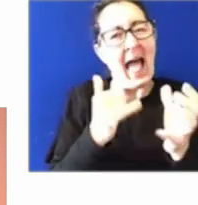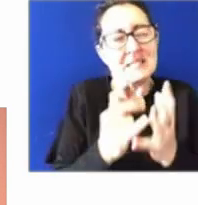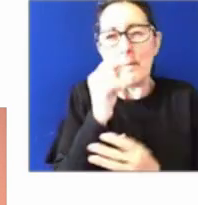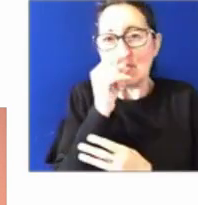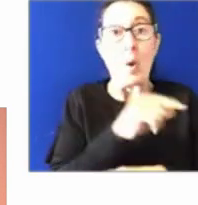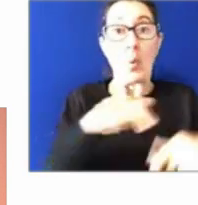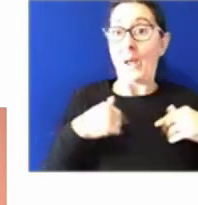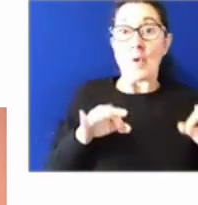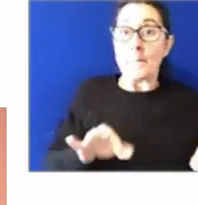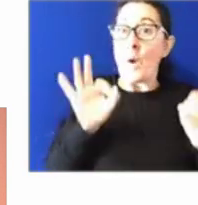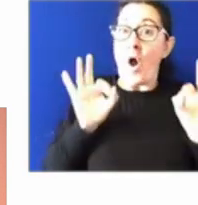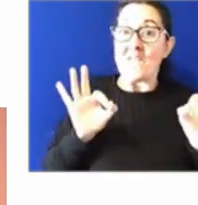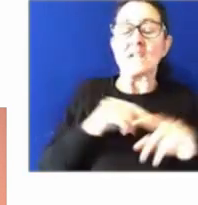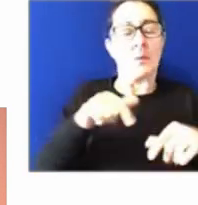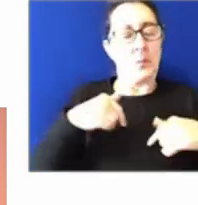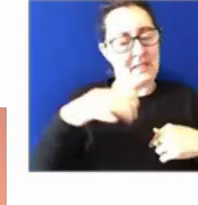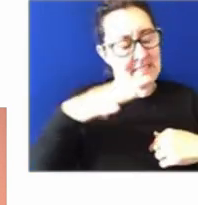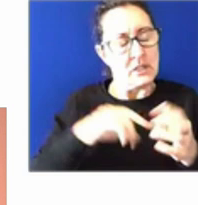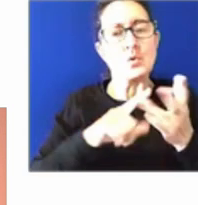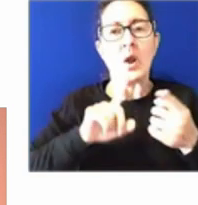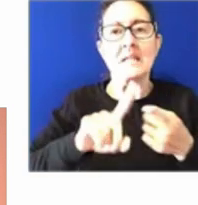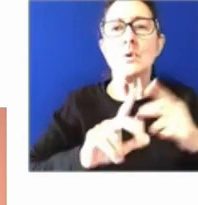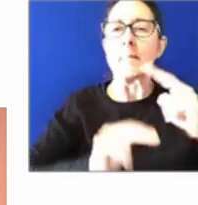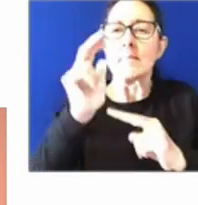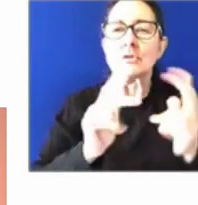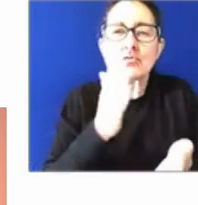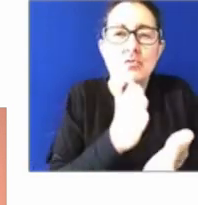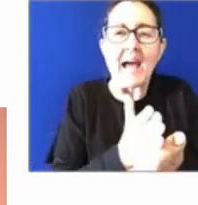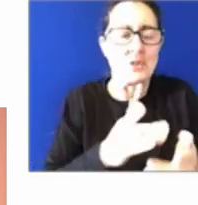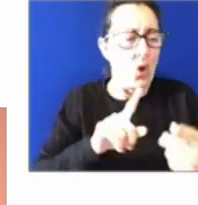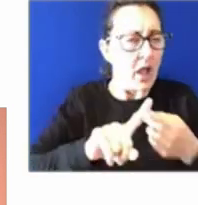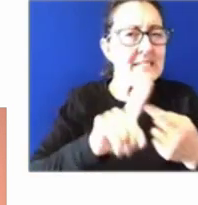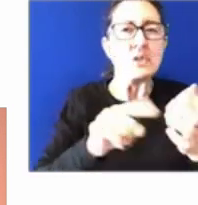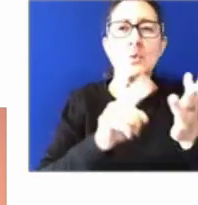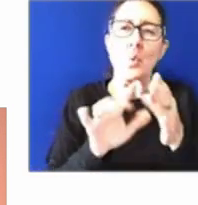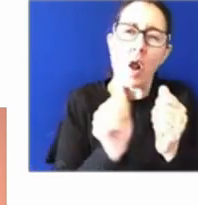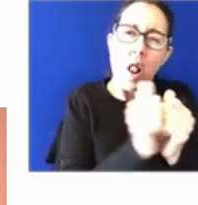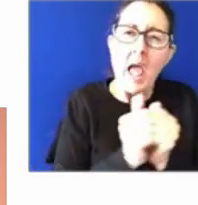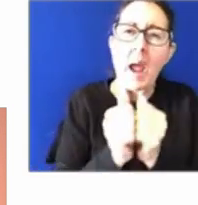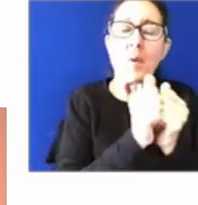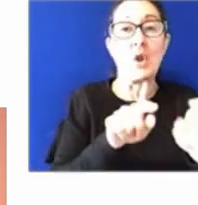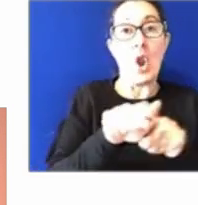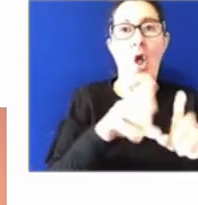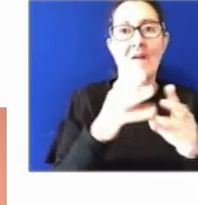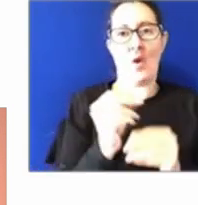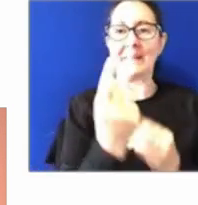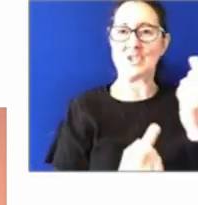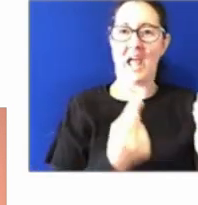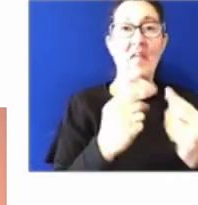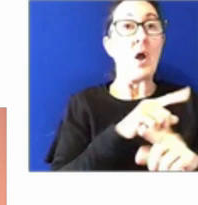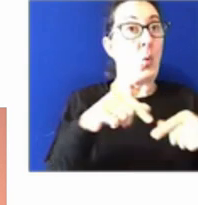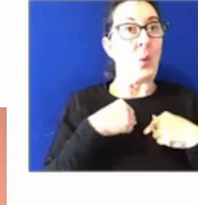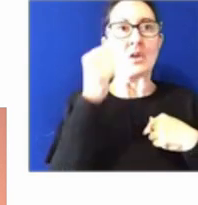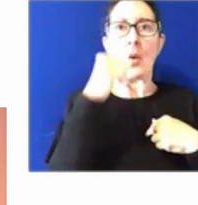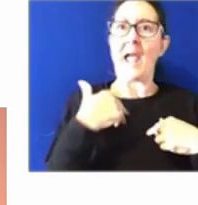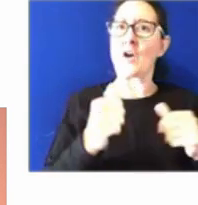We're going to have to continue to collaborate and learn from one another. But we are going to be a great place and are a great place to work. And